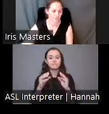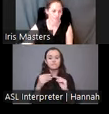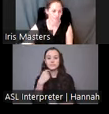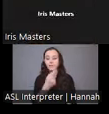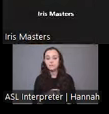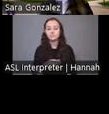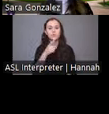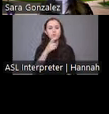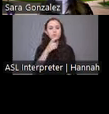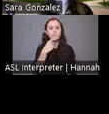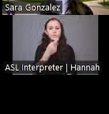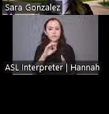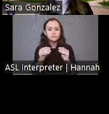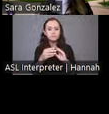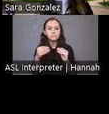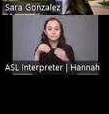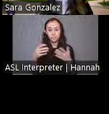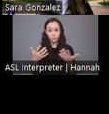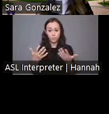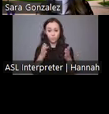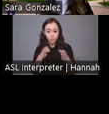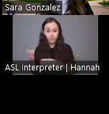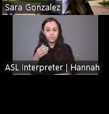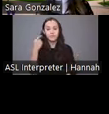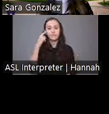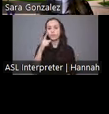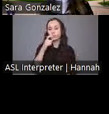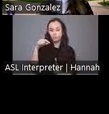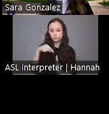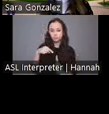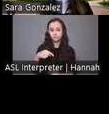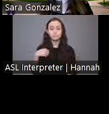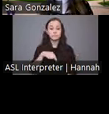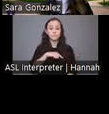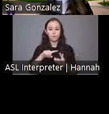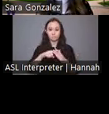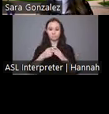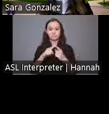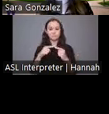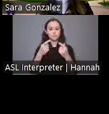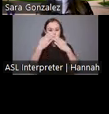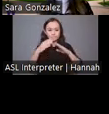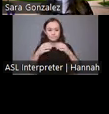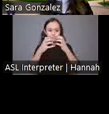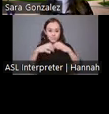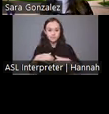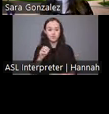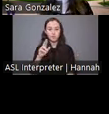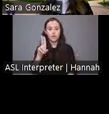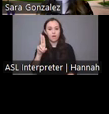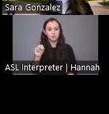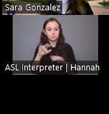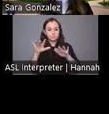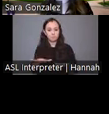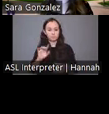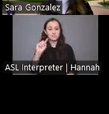telling the stories, in what ways, and for whom, that we begin to dismantle or unsettle the single stories and